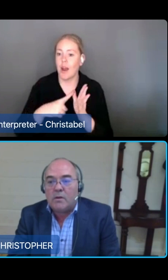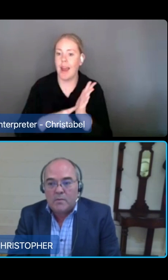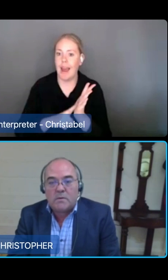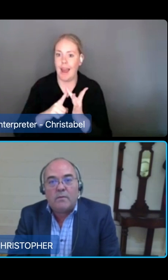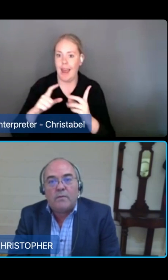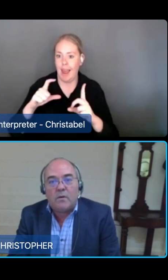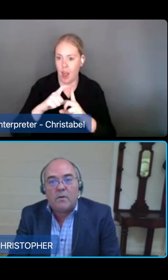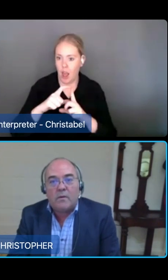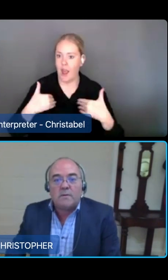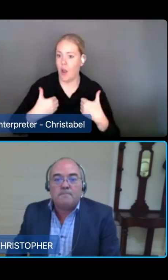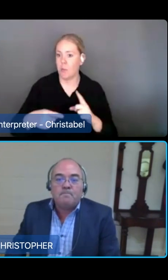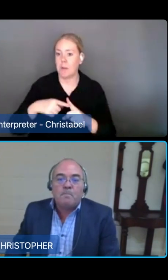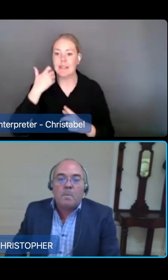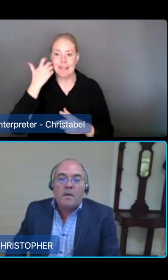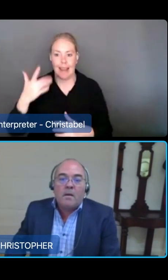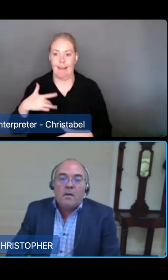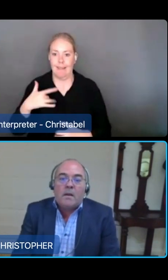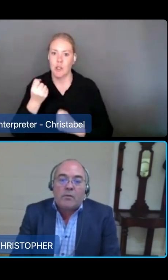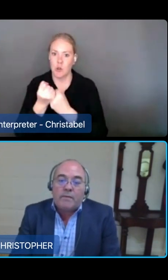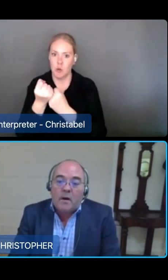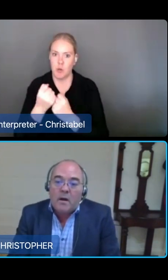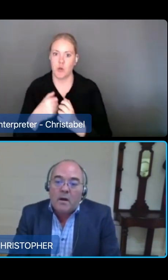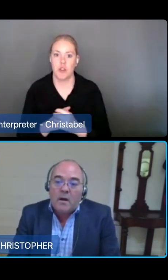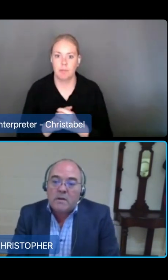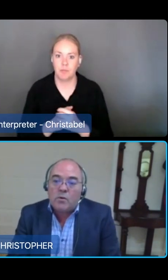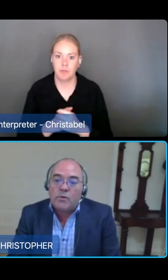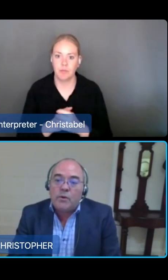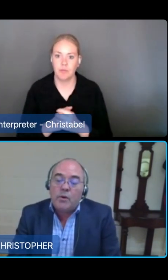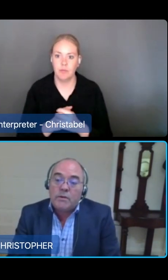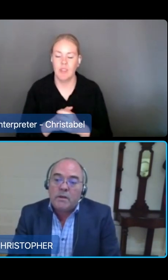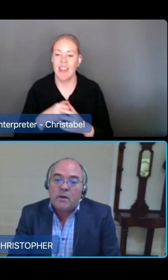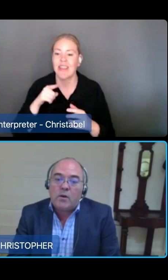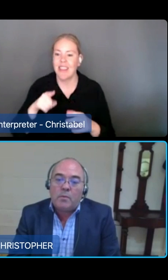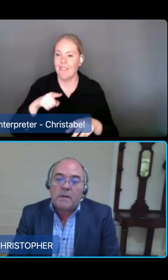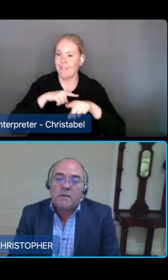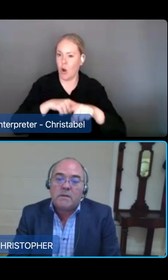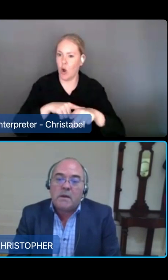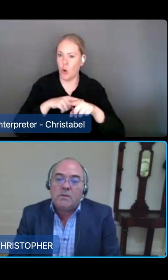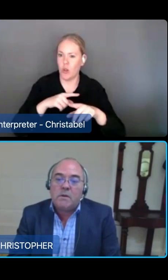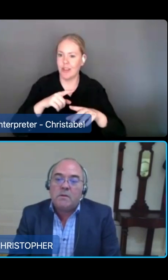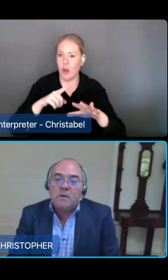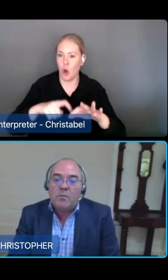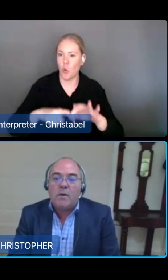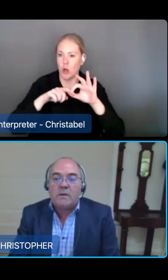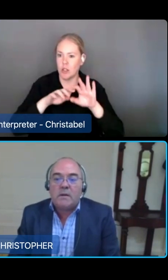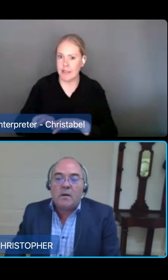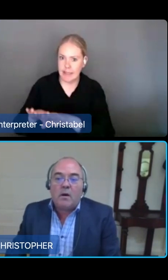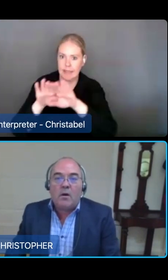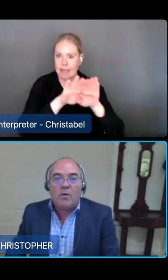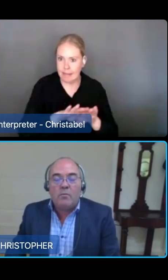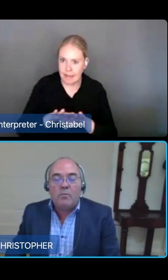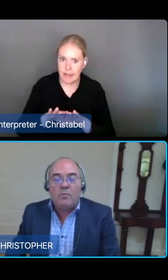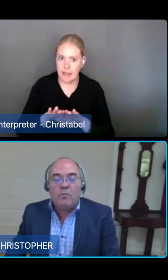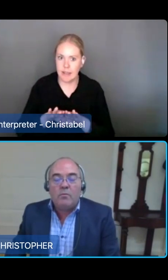to those types of services. Category five is now called nursing and complex care management, previously